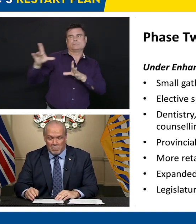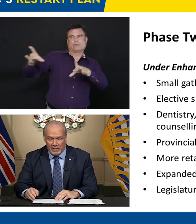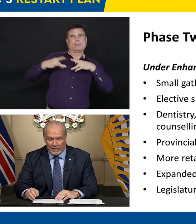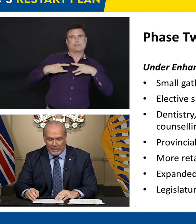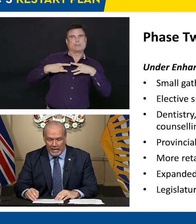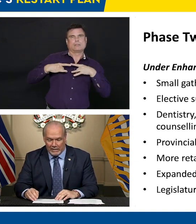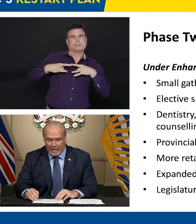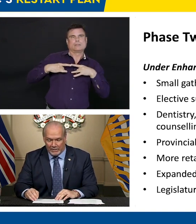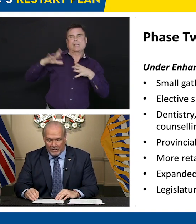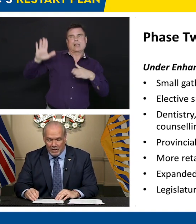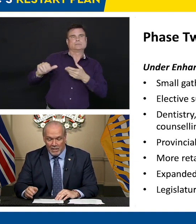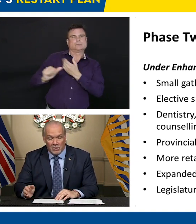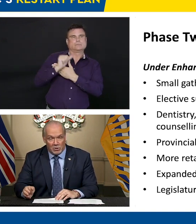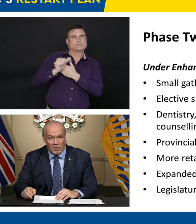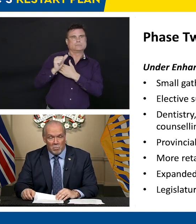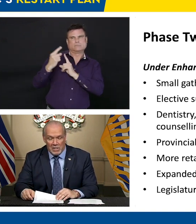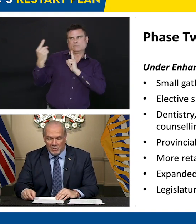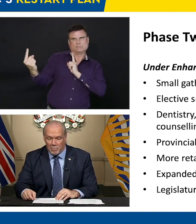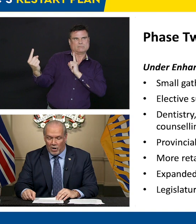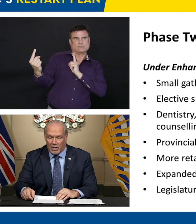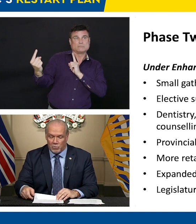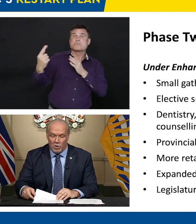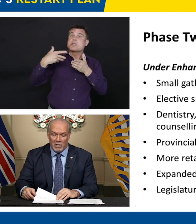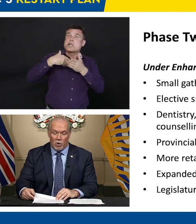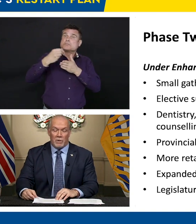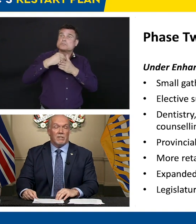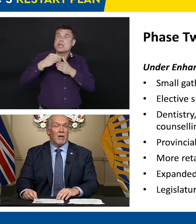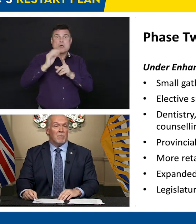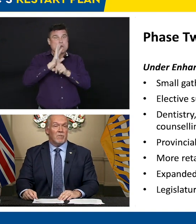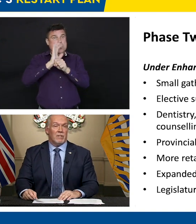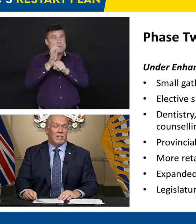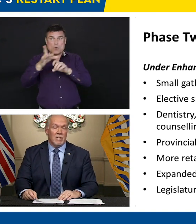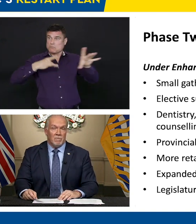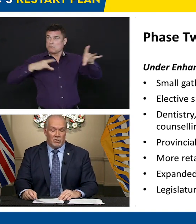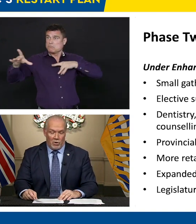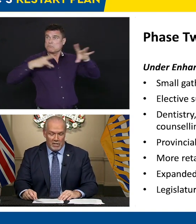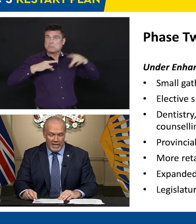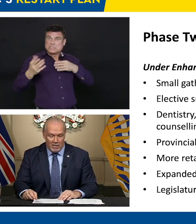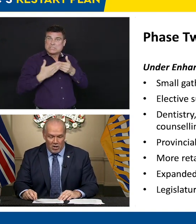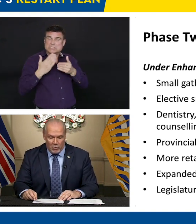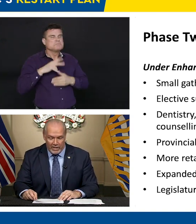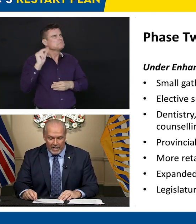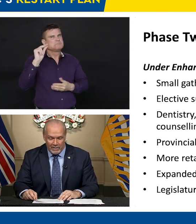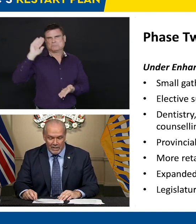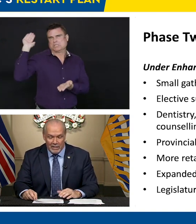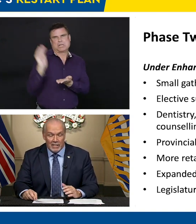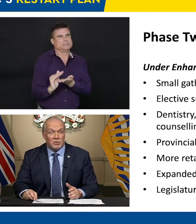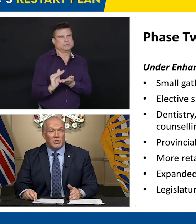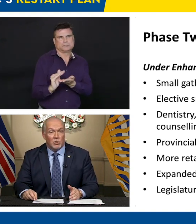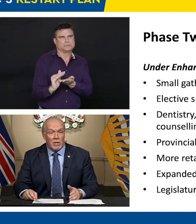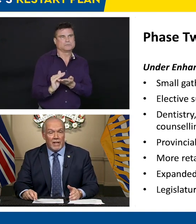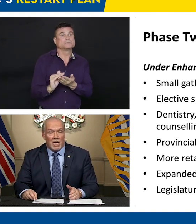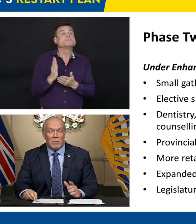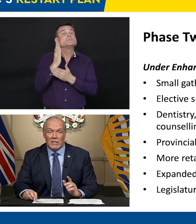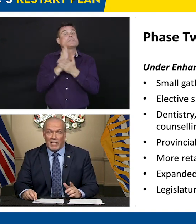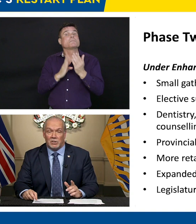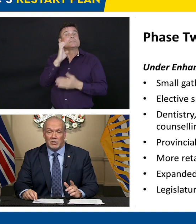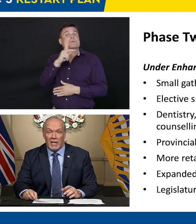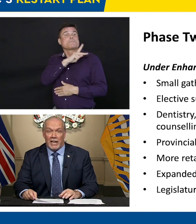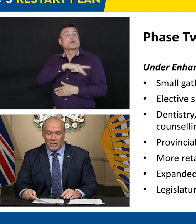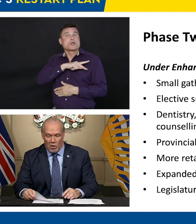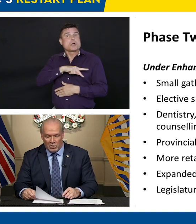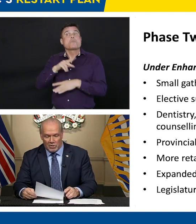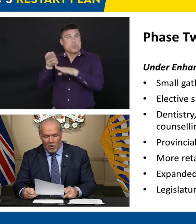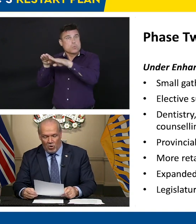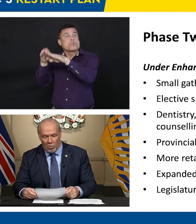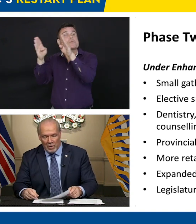follow these basic guidelines. So some BC parks will be open in time for the Victoria Day long weekend. Let's enjoy that, but let's